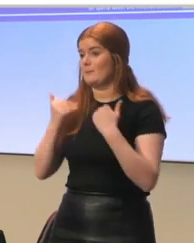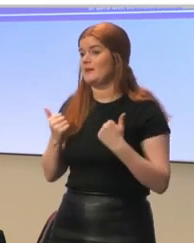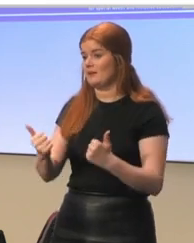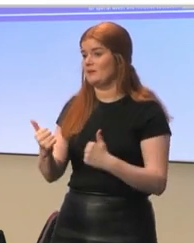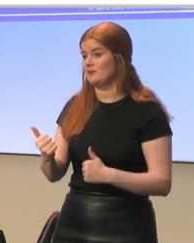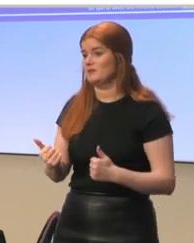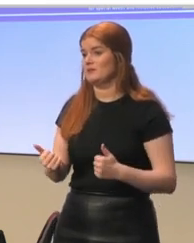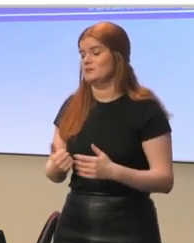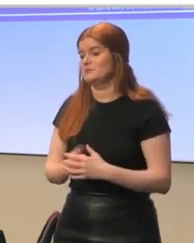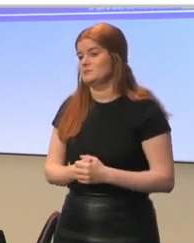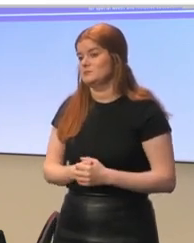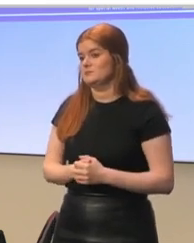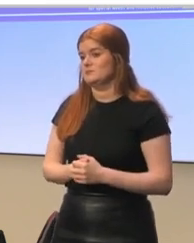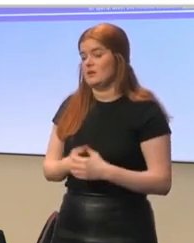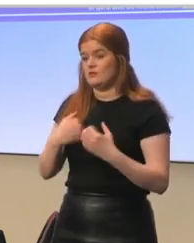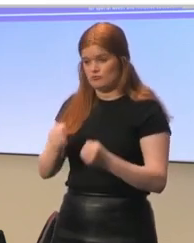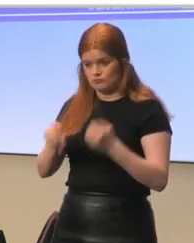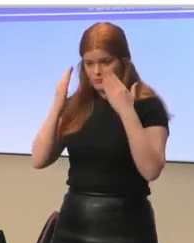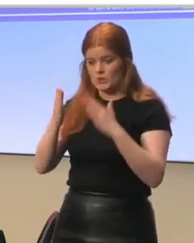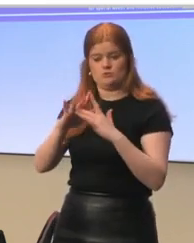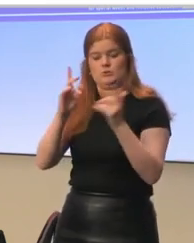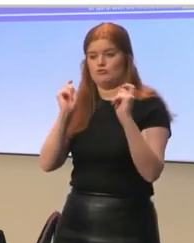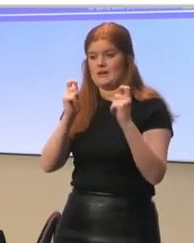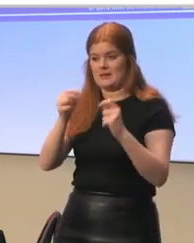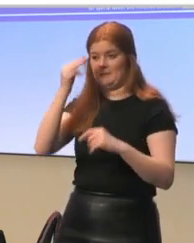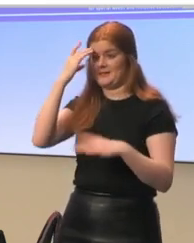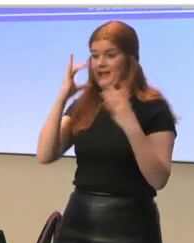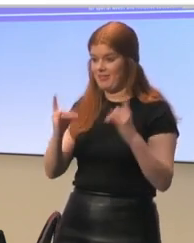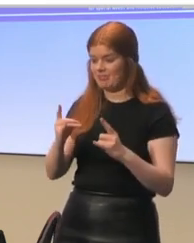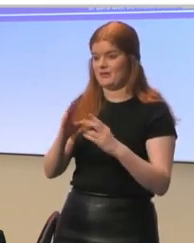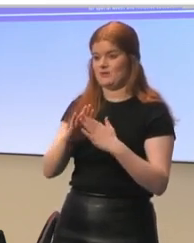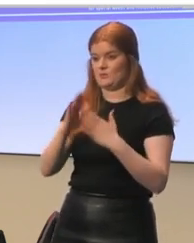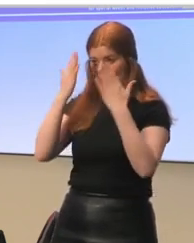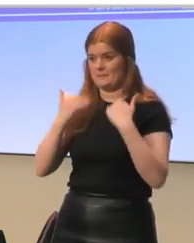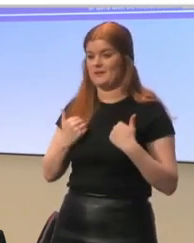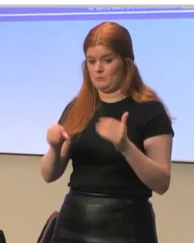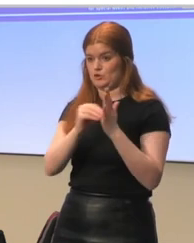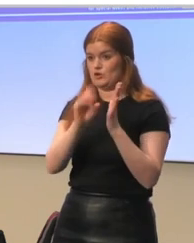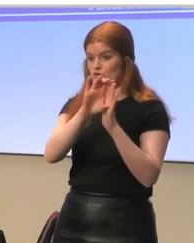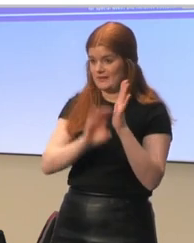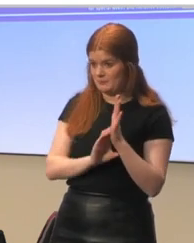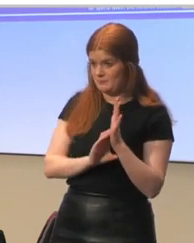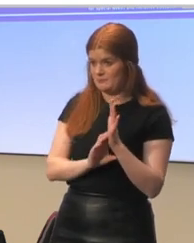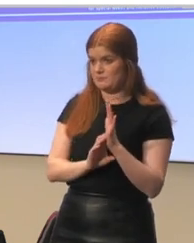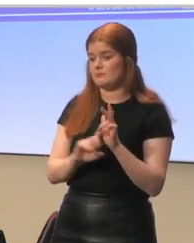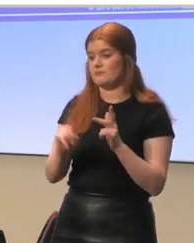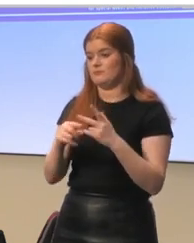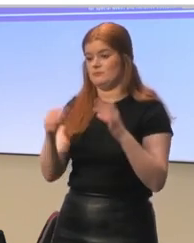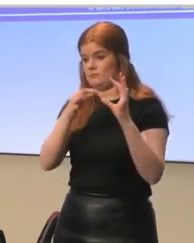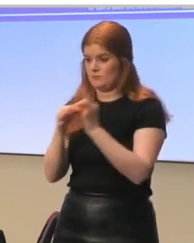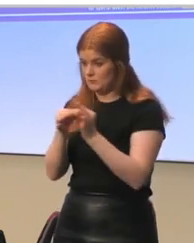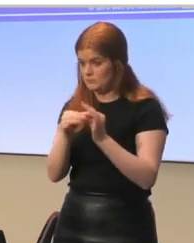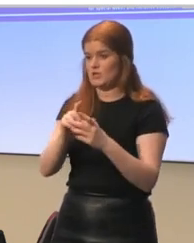there was a focus on training on mental health and well-being, on the curriculum, on cooperation,